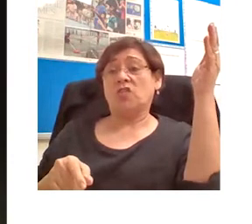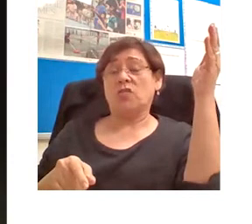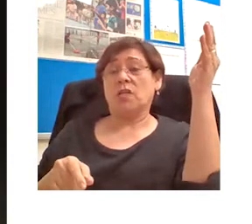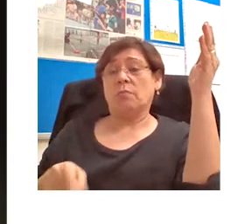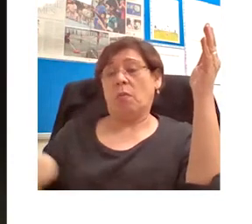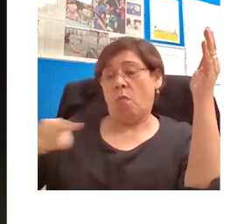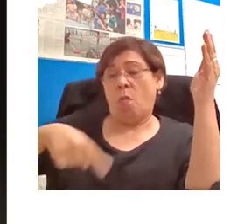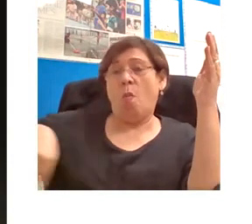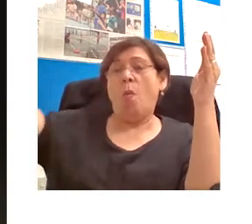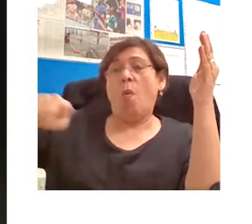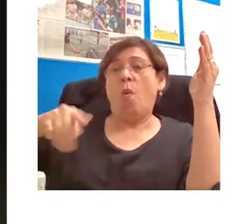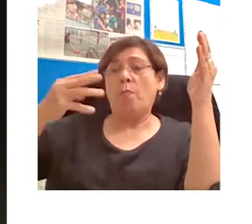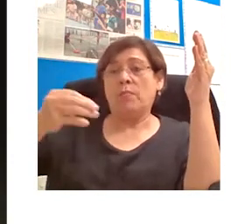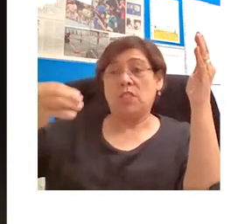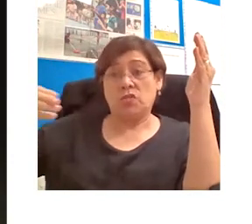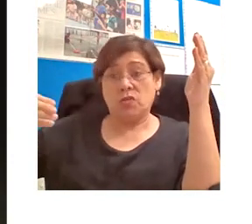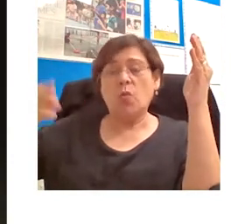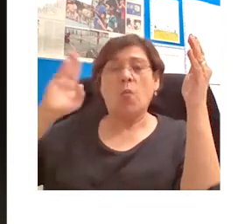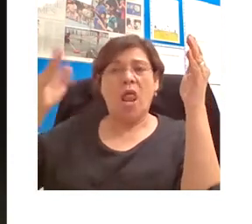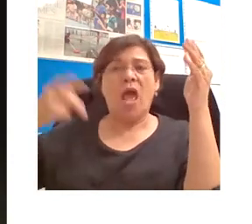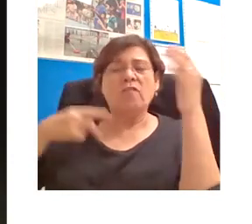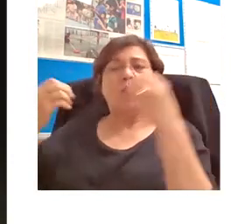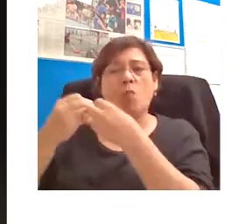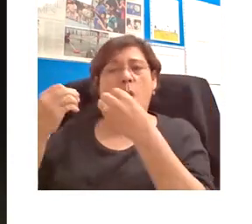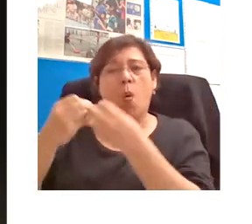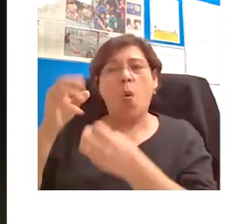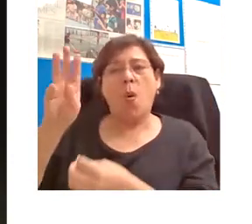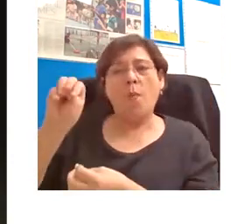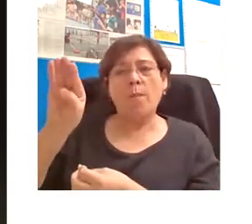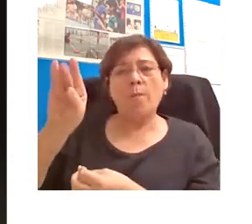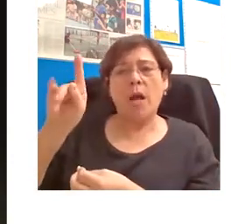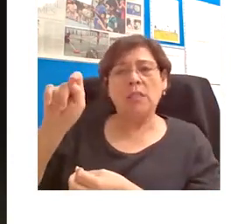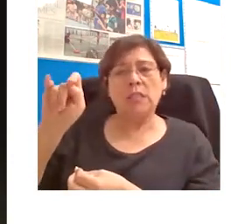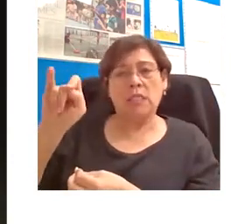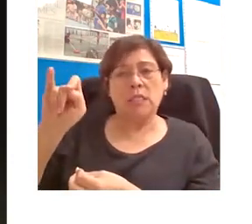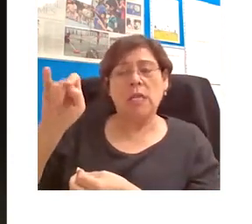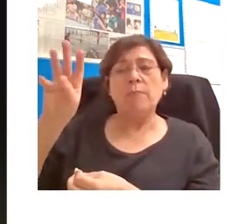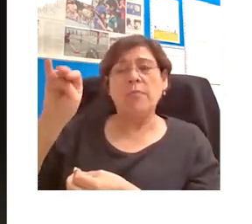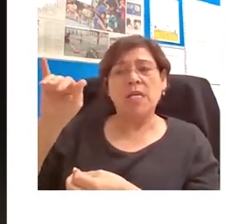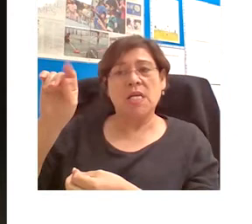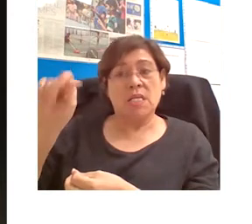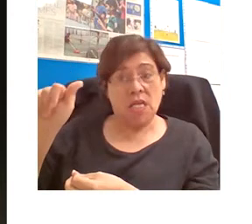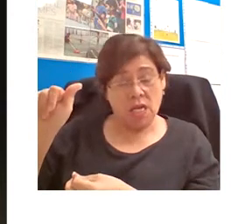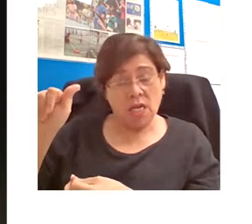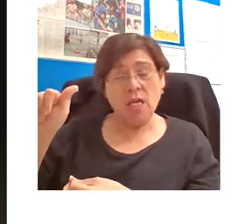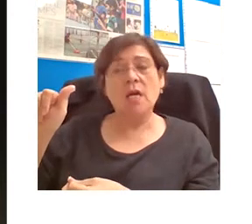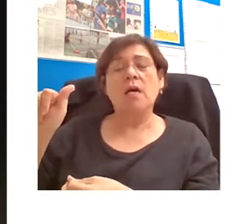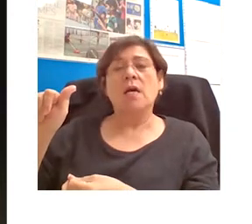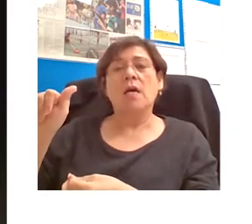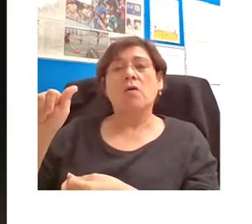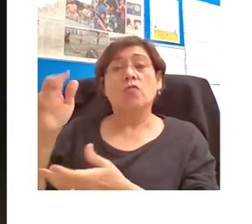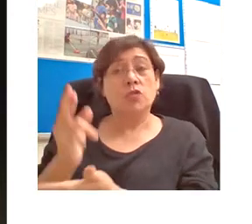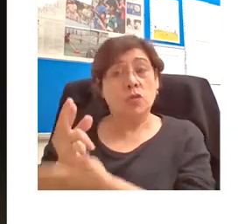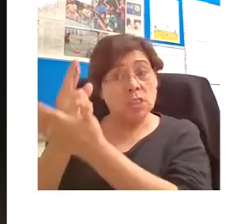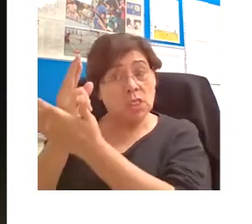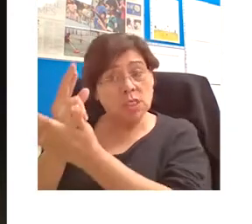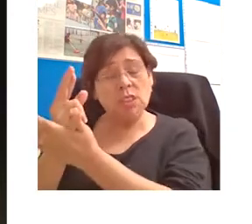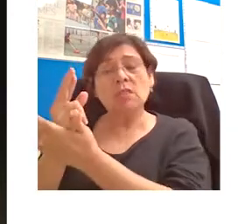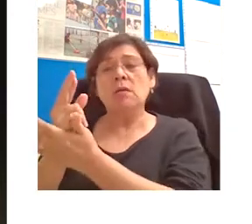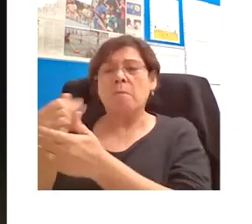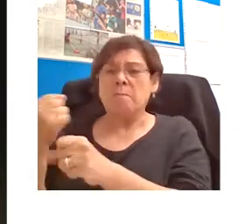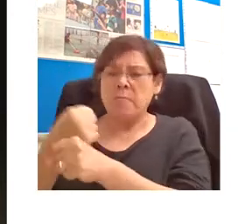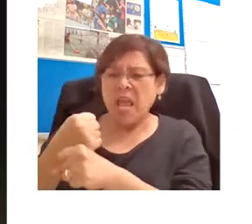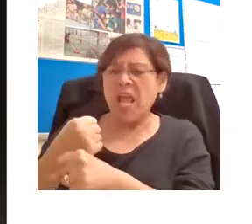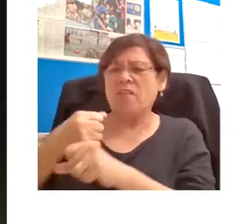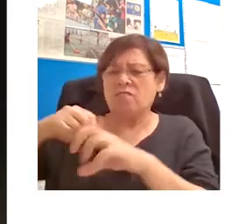will consist of multimedia educational resources, both harvested, ready-made from across the internet and created from